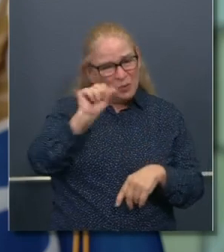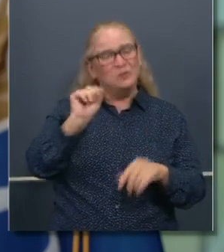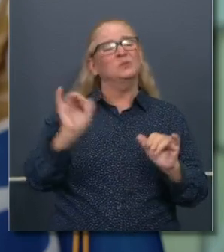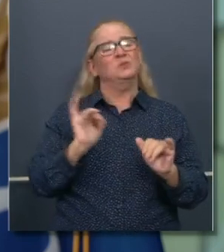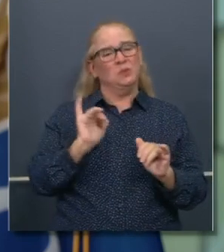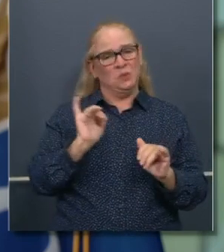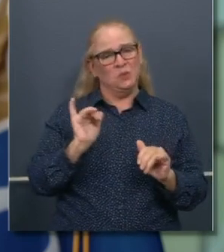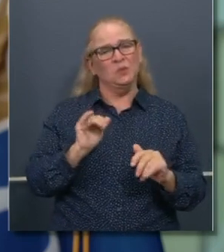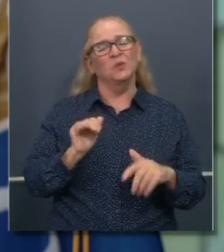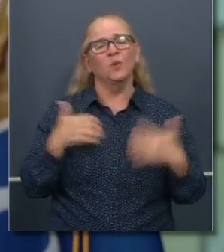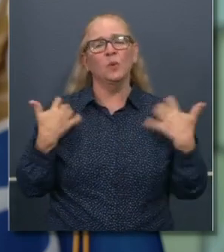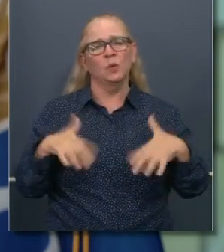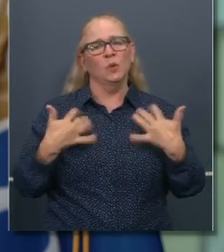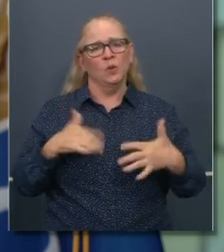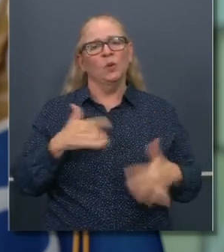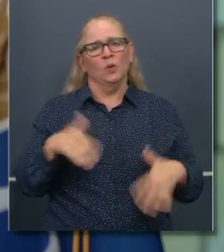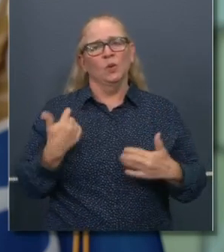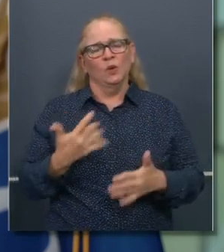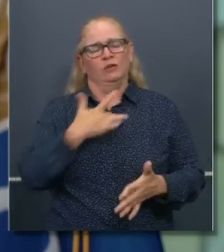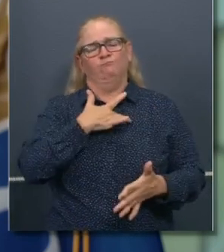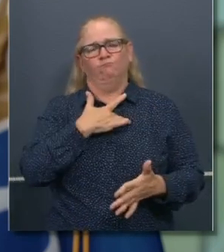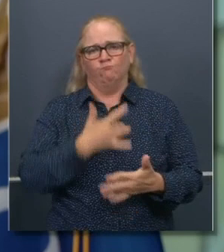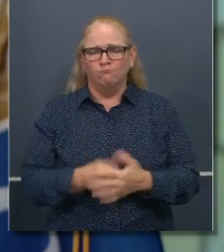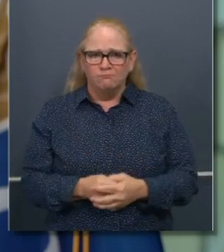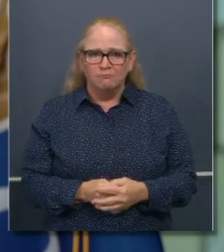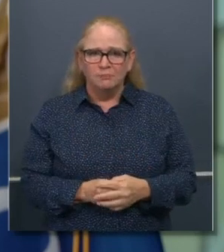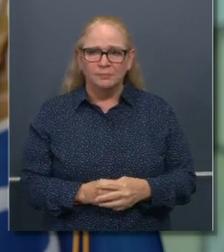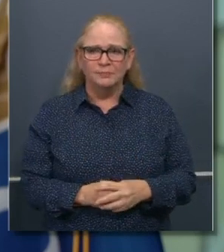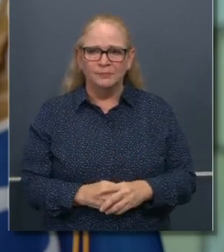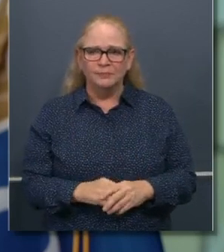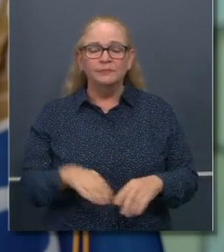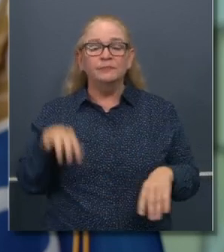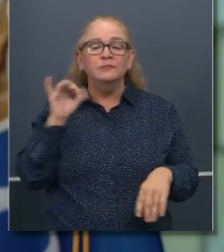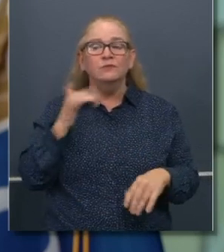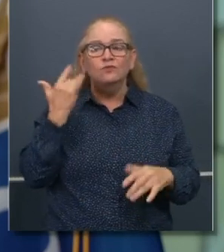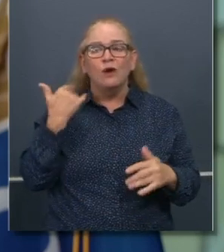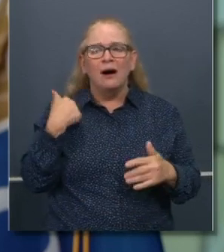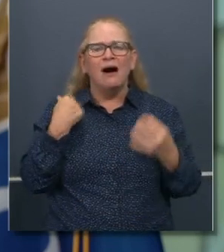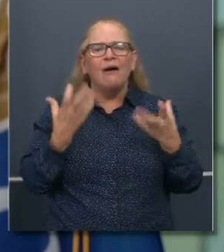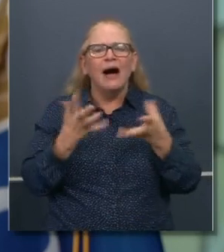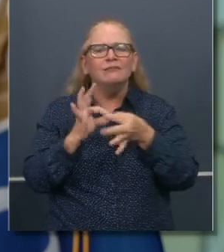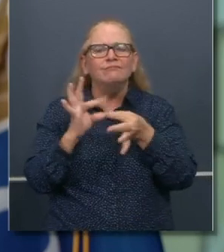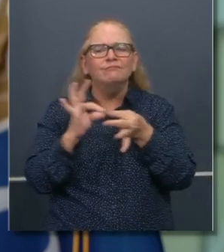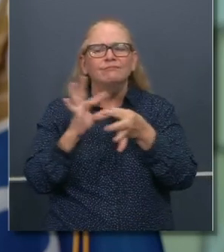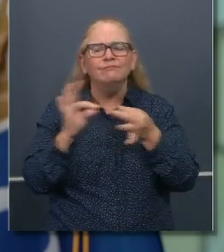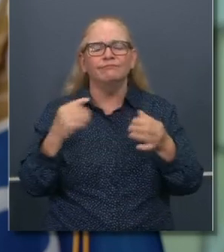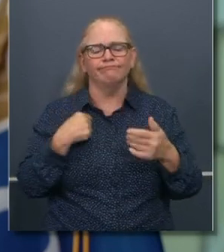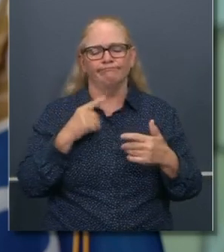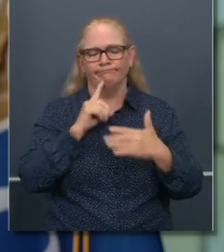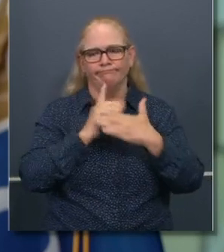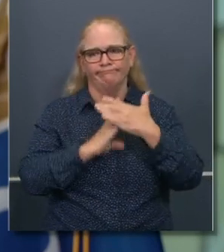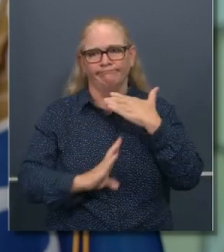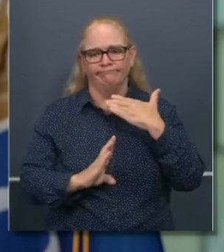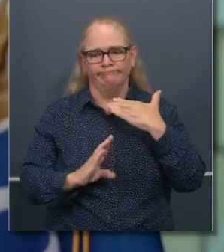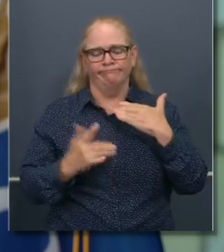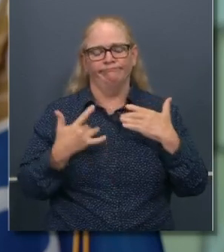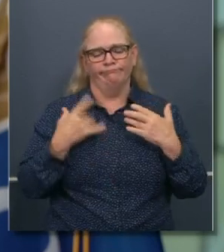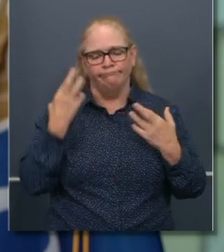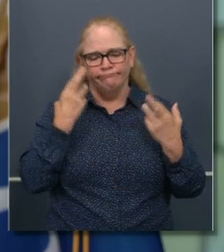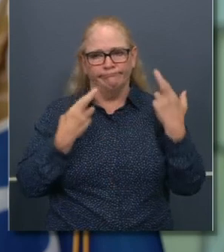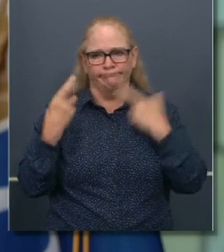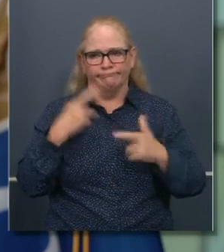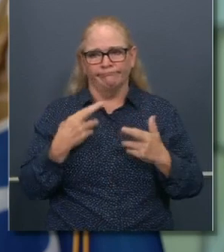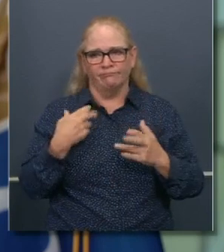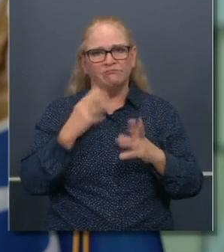a long way of introducing an expression of deep reverence, deep respect for our small